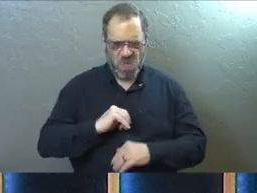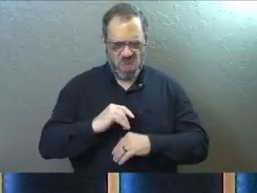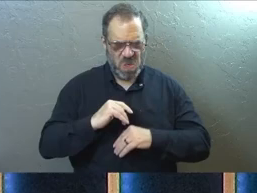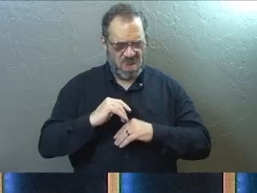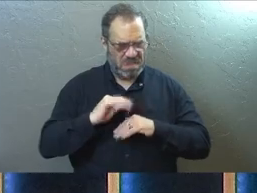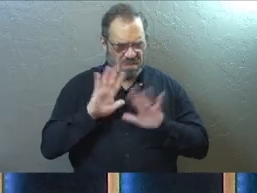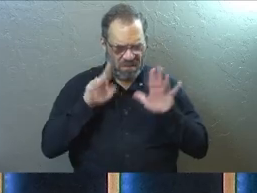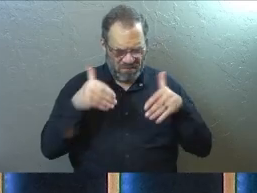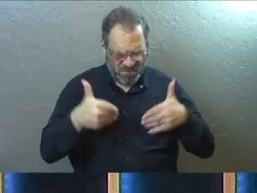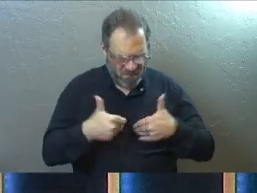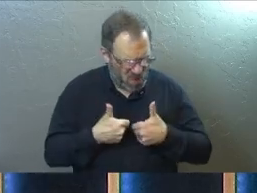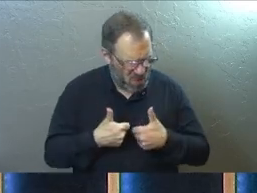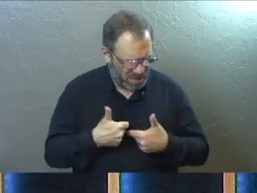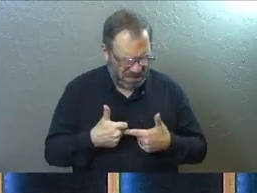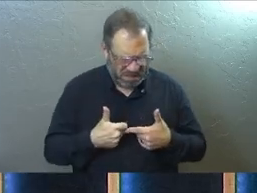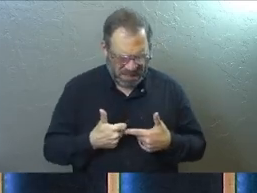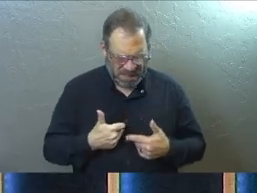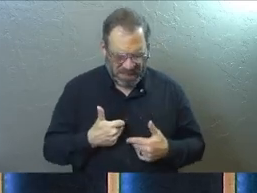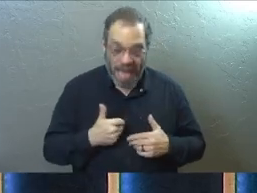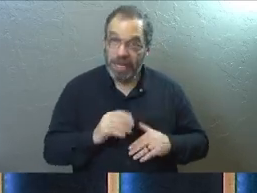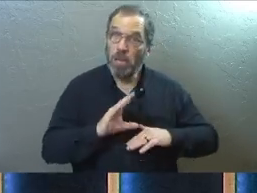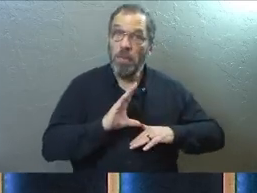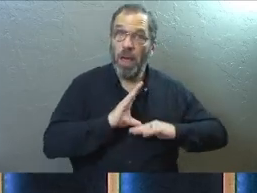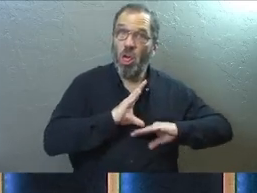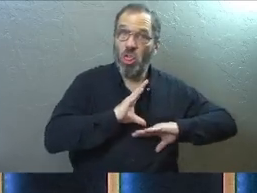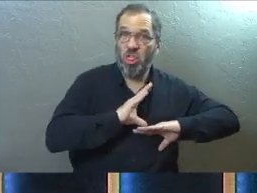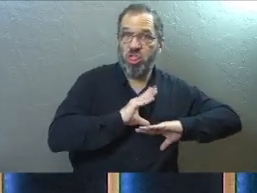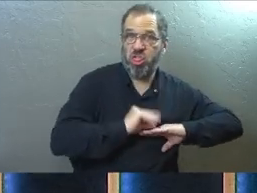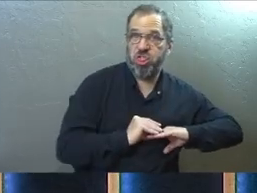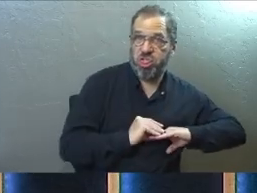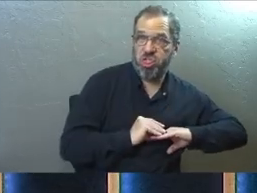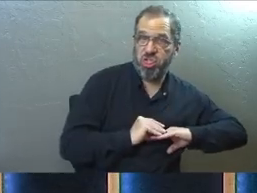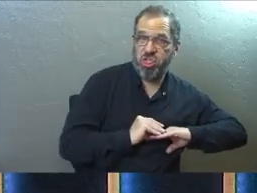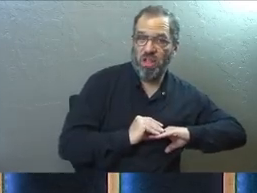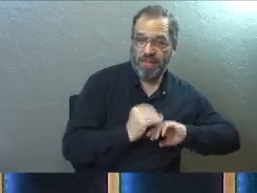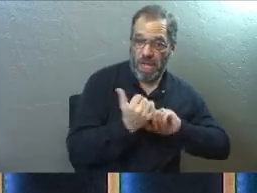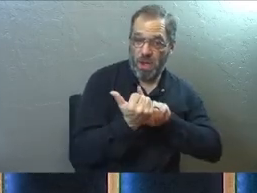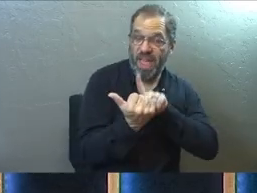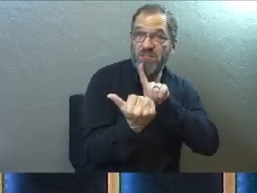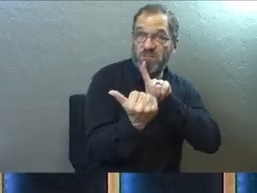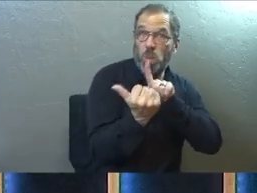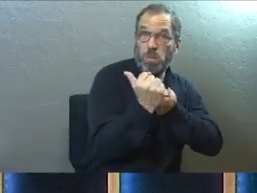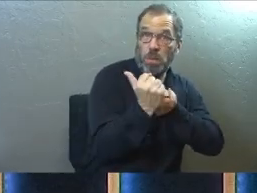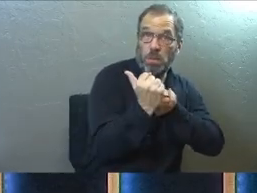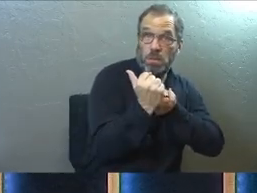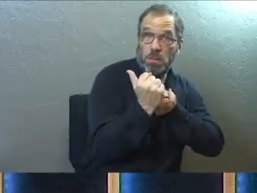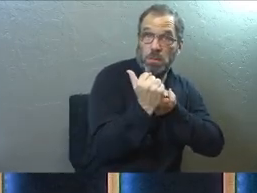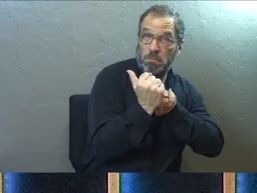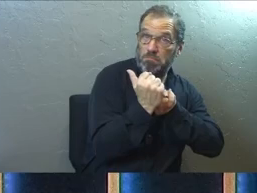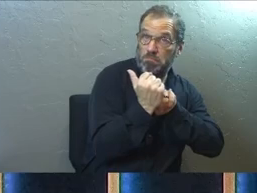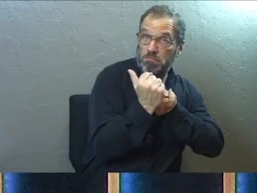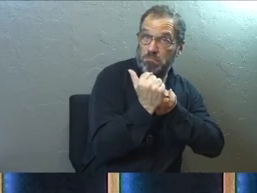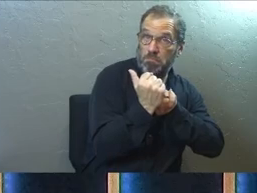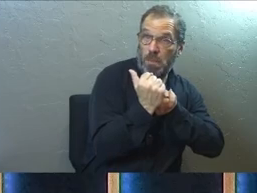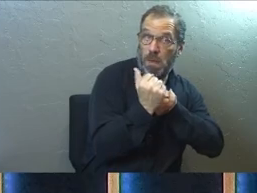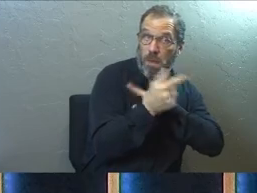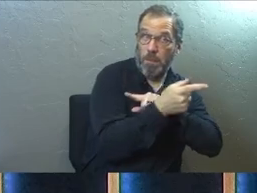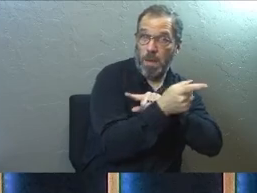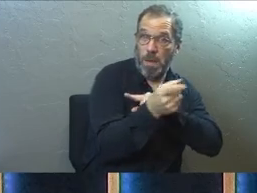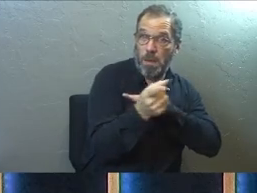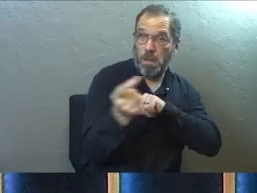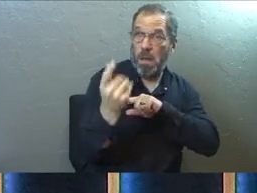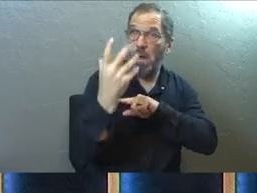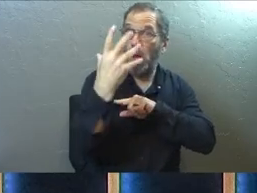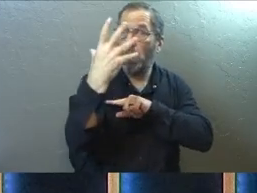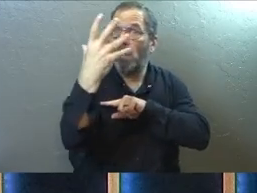and it can be a low self-esteem and it kind of fools us in that way. But when other people are